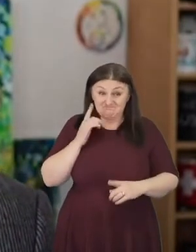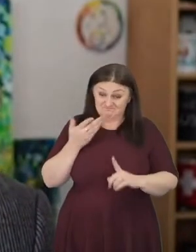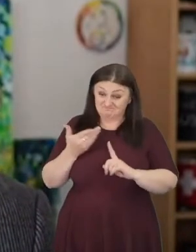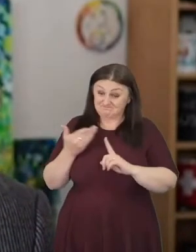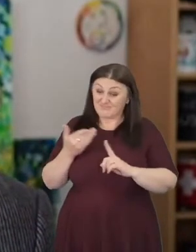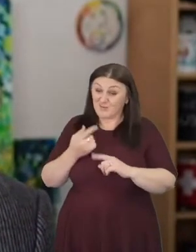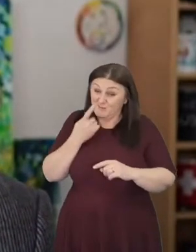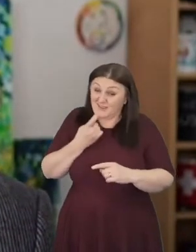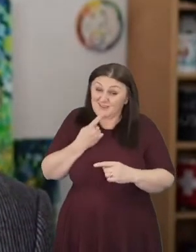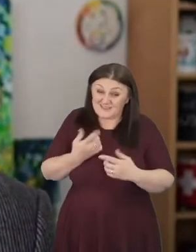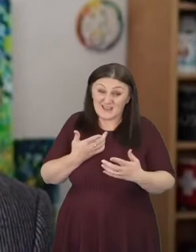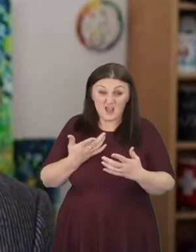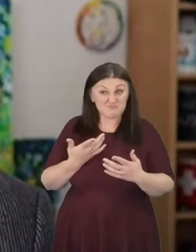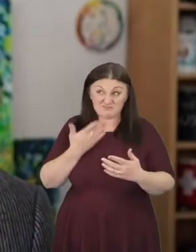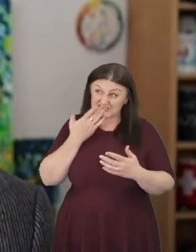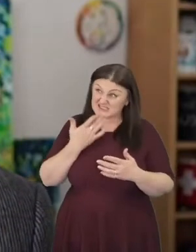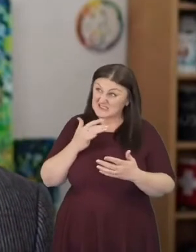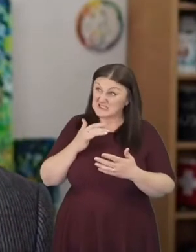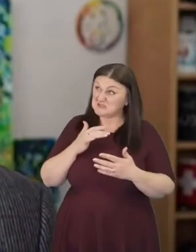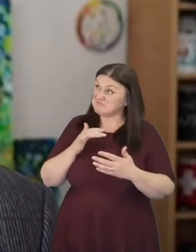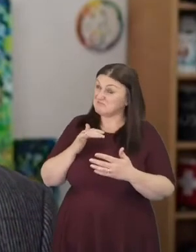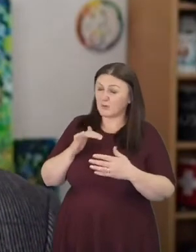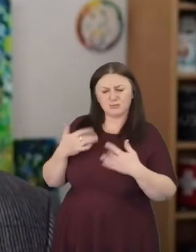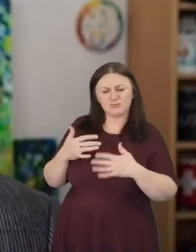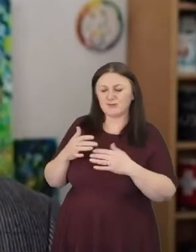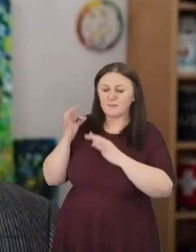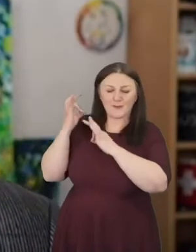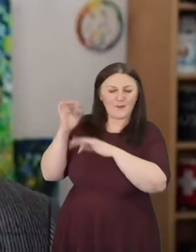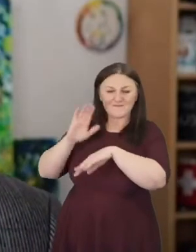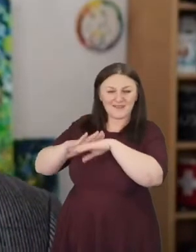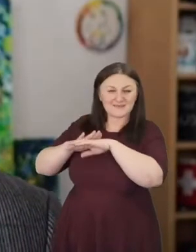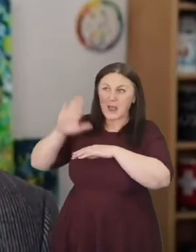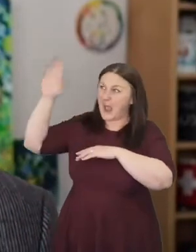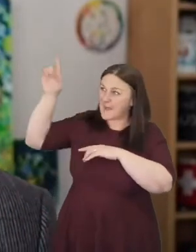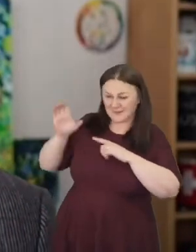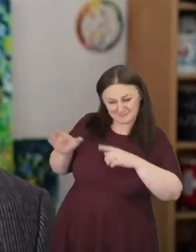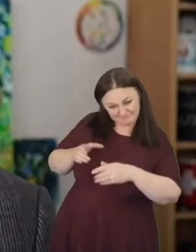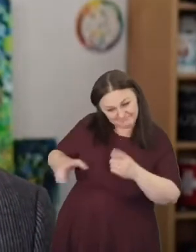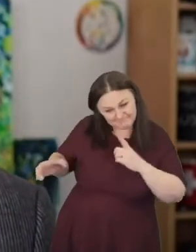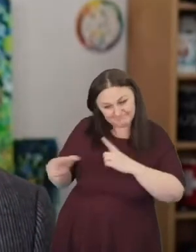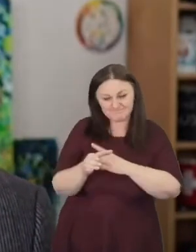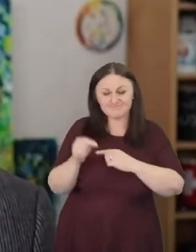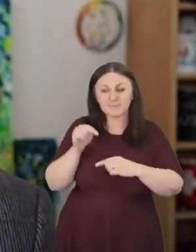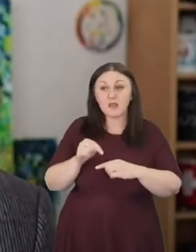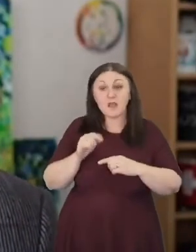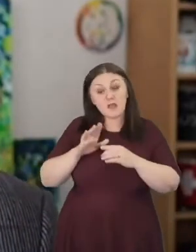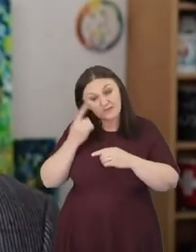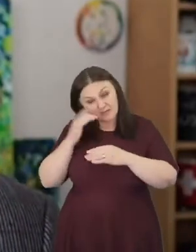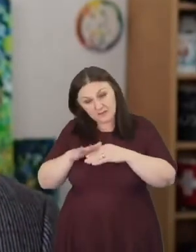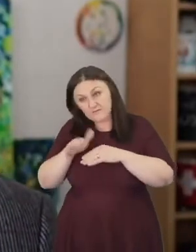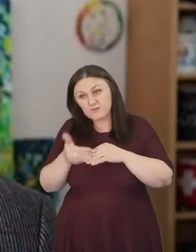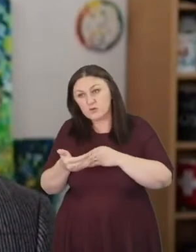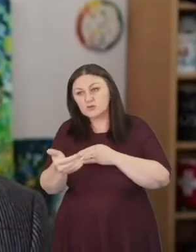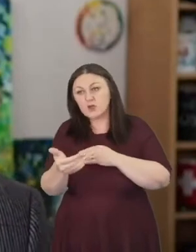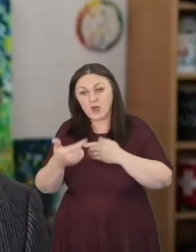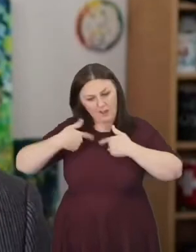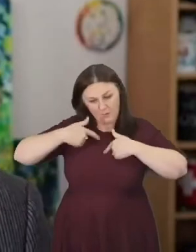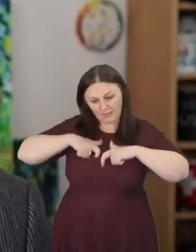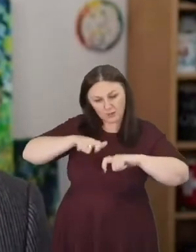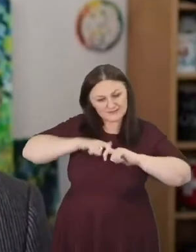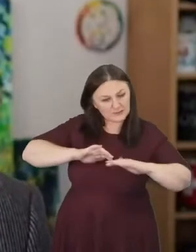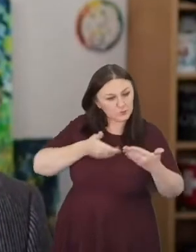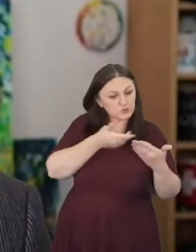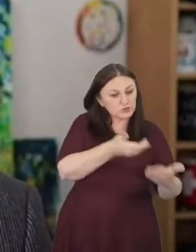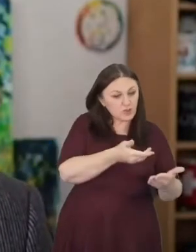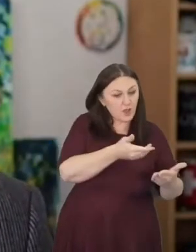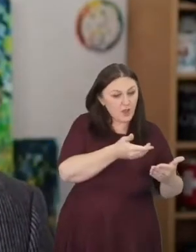to have been perfect timing. In terms of the future and I continue to be available to serve the Baptist family as the leadership